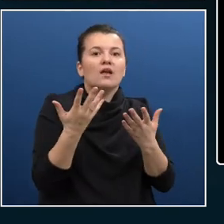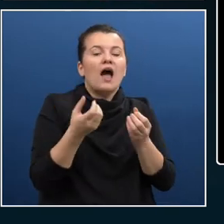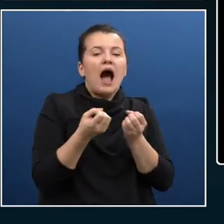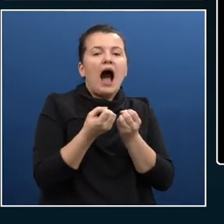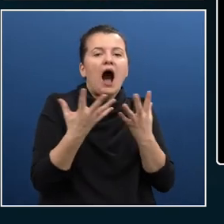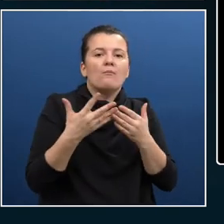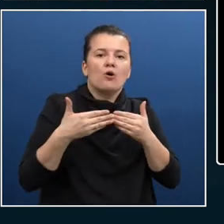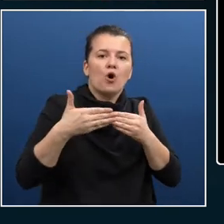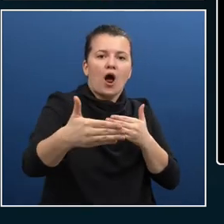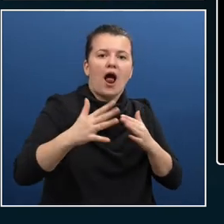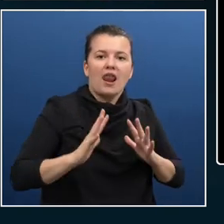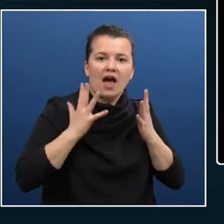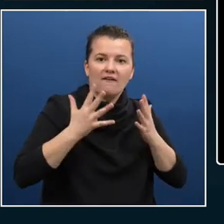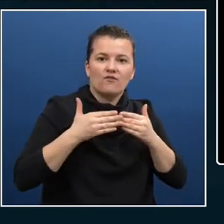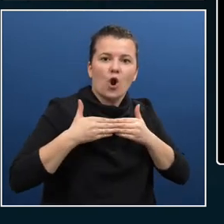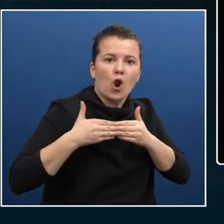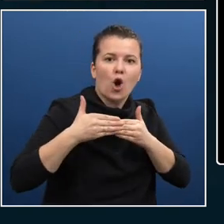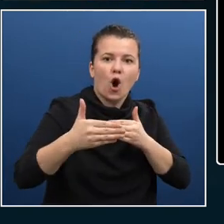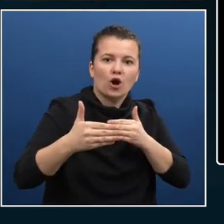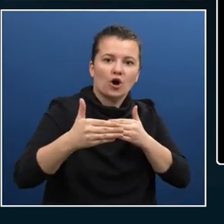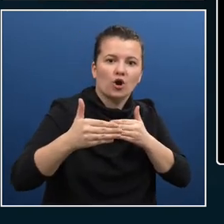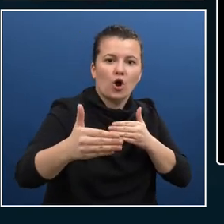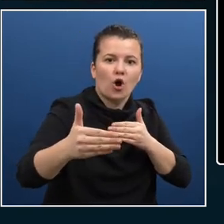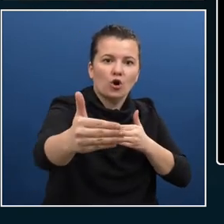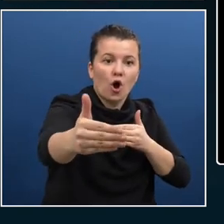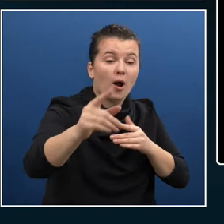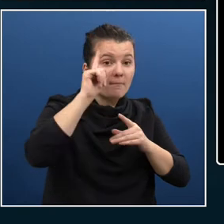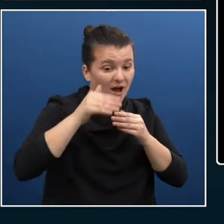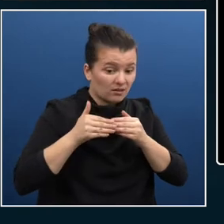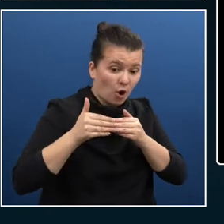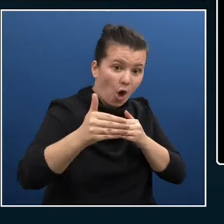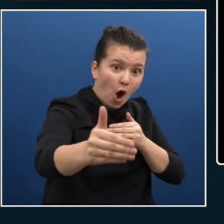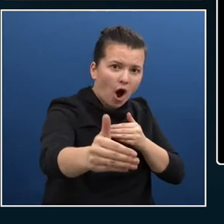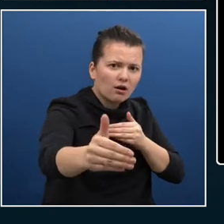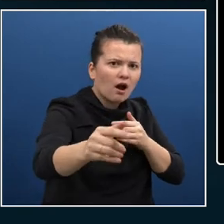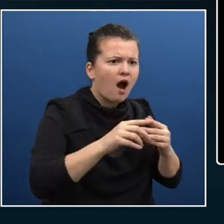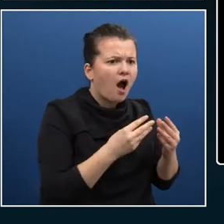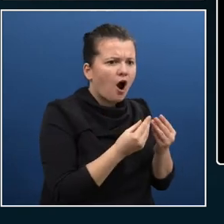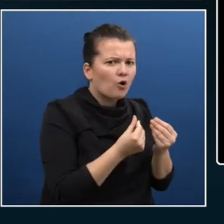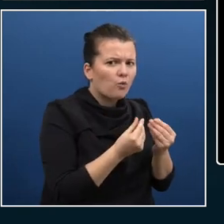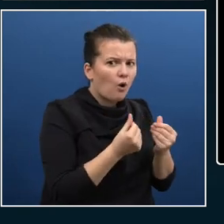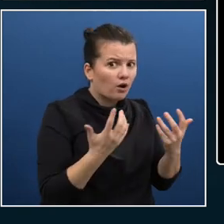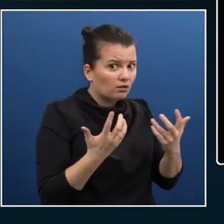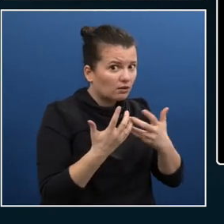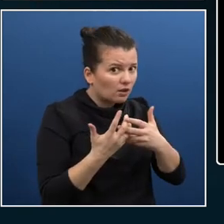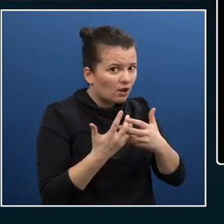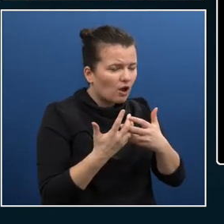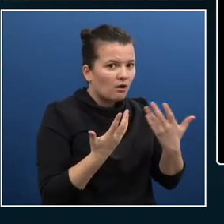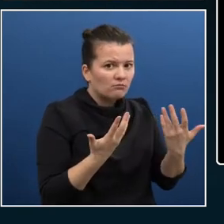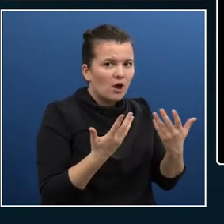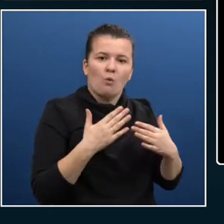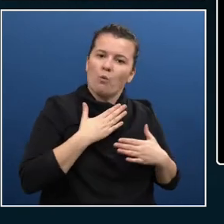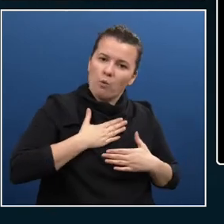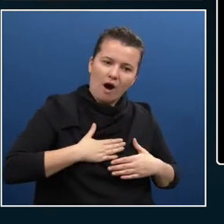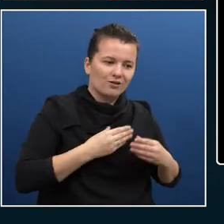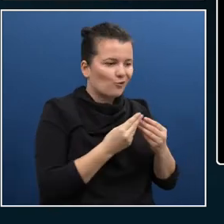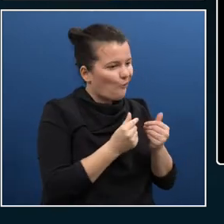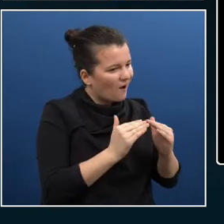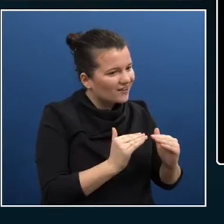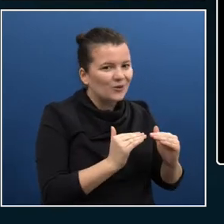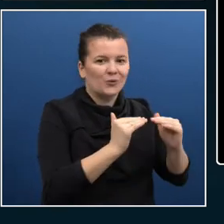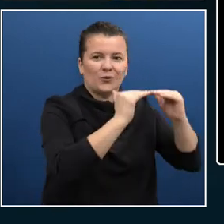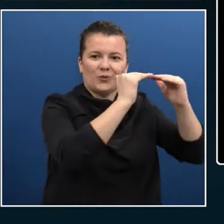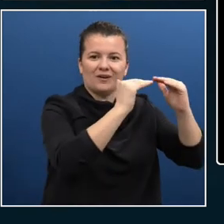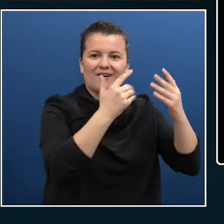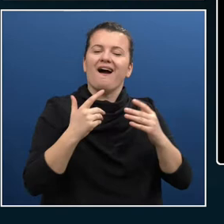focus is starting to shift towards improving the quality of life. We're becoming altruistic. We want to improve people's